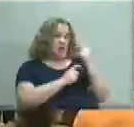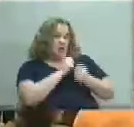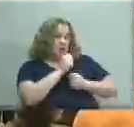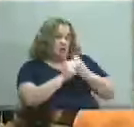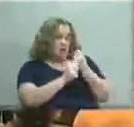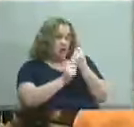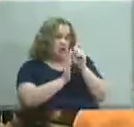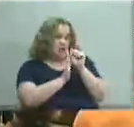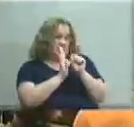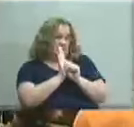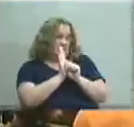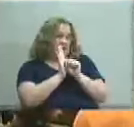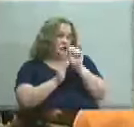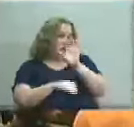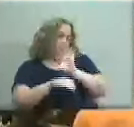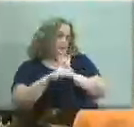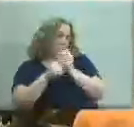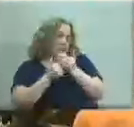separation guidelines